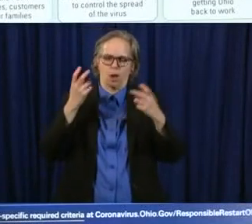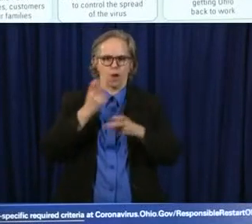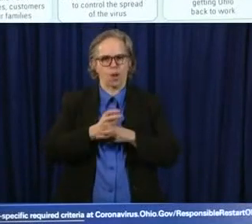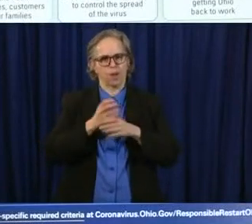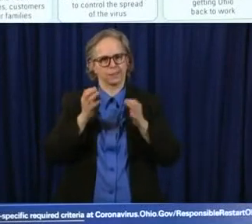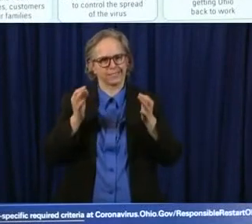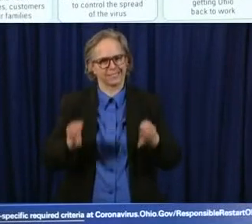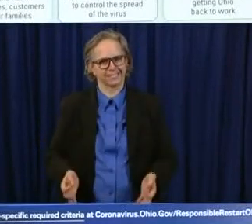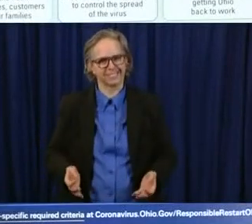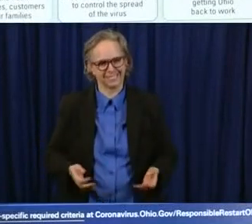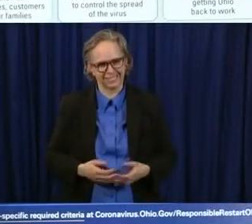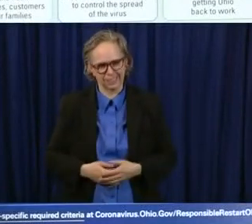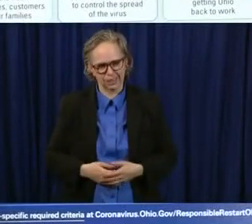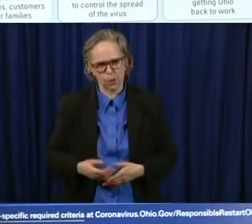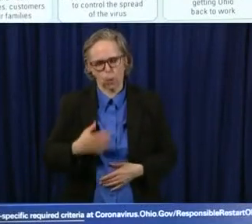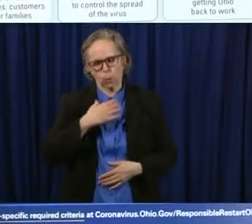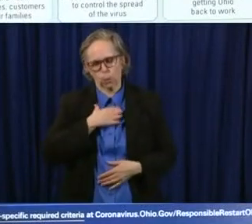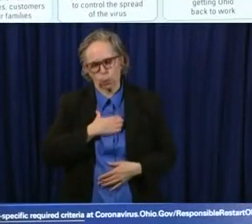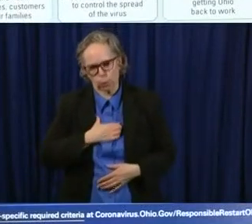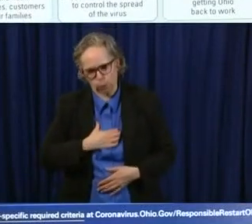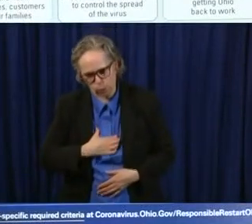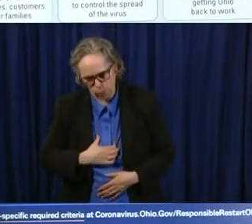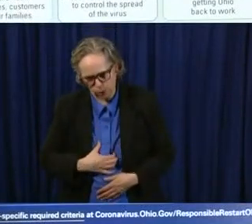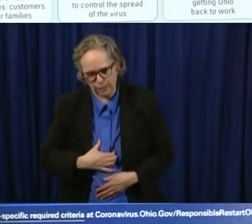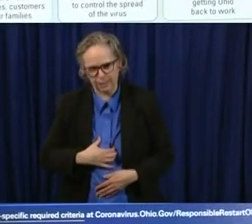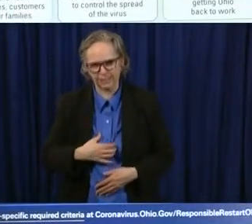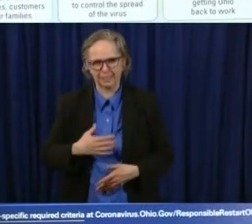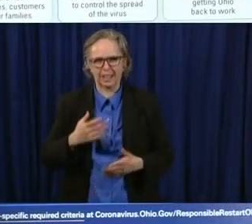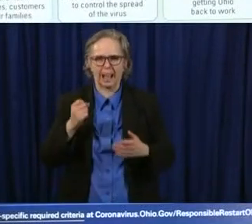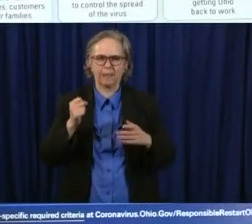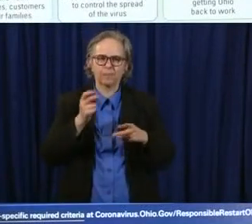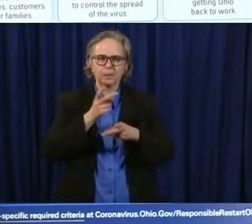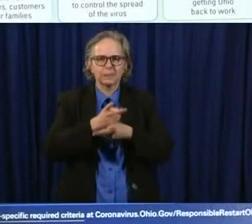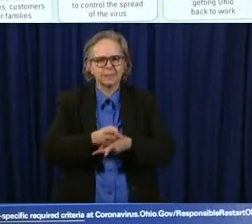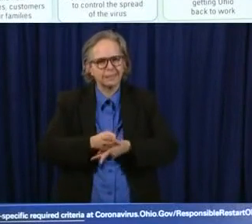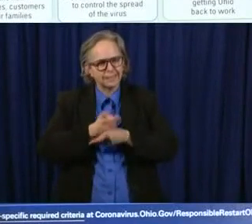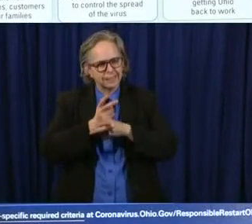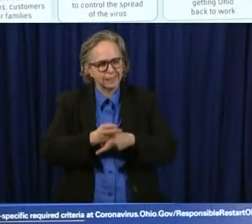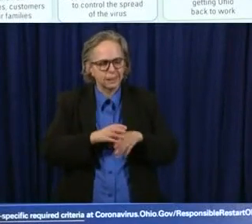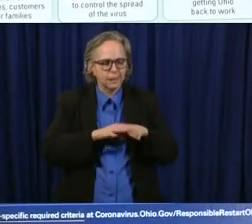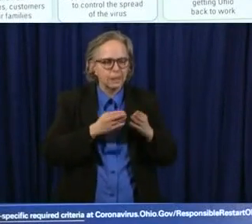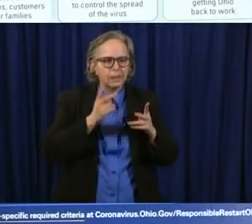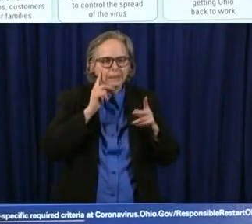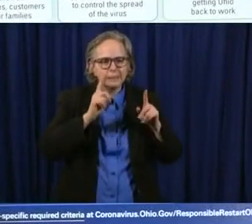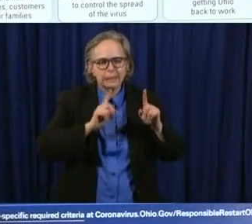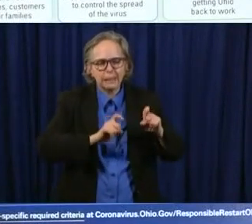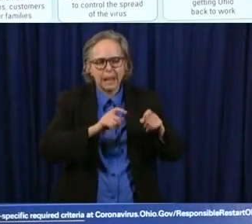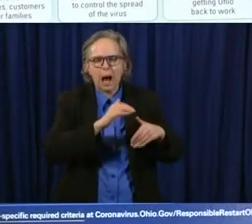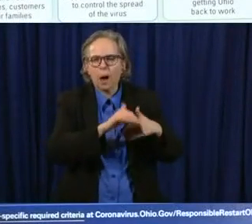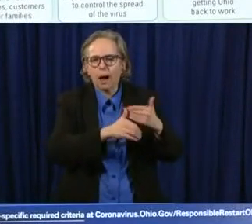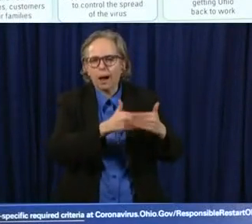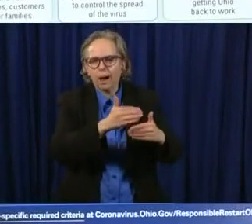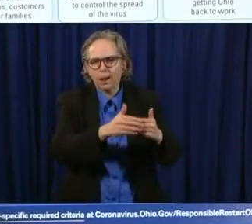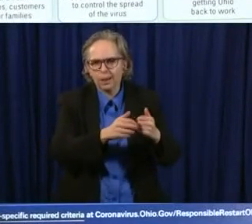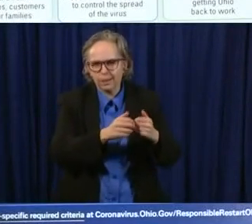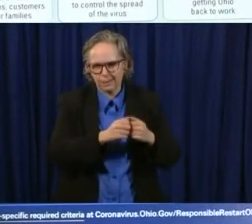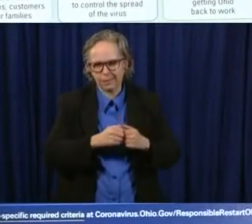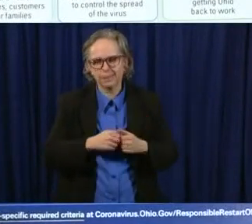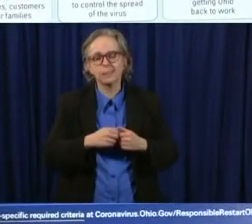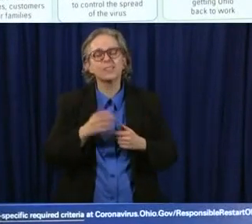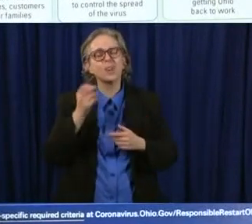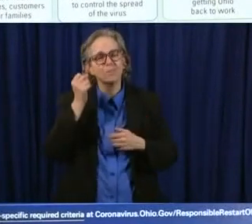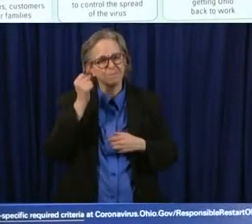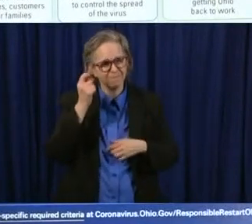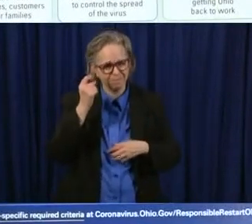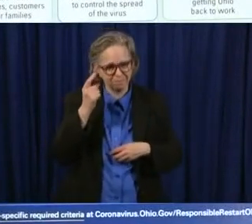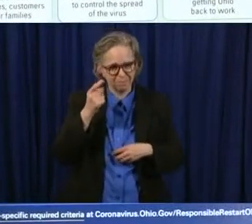see how we do at this stage um and we've got to what i would just advise anybody who's runs a summer camp